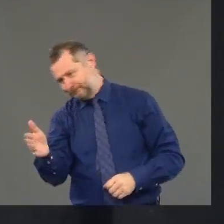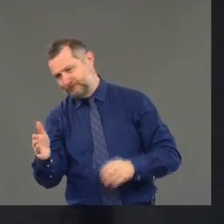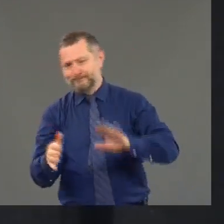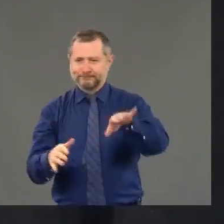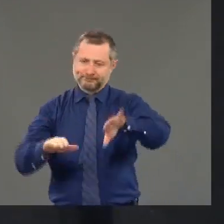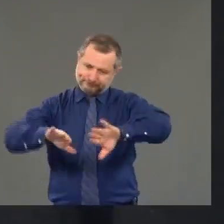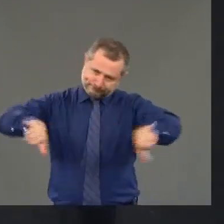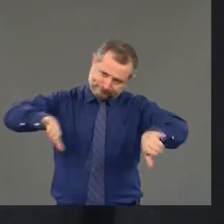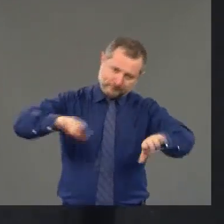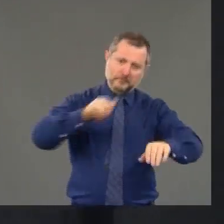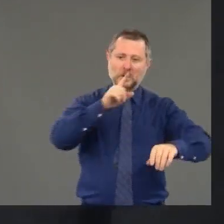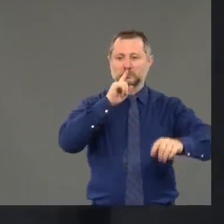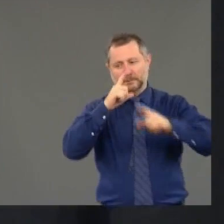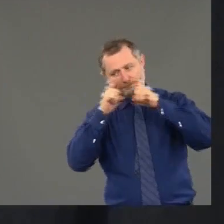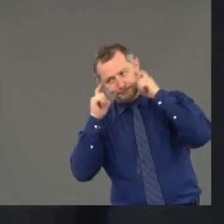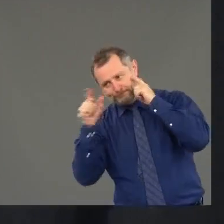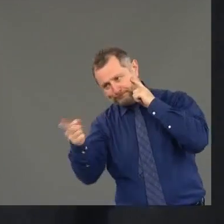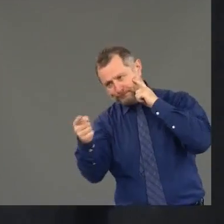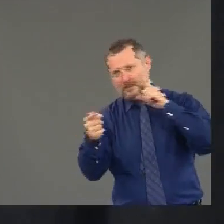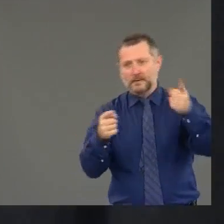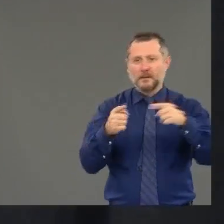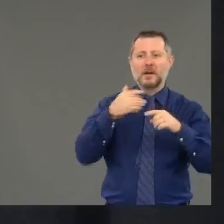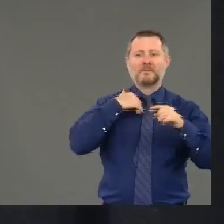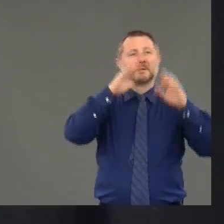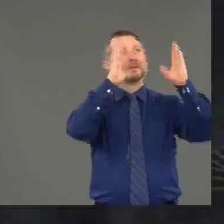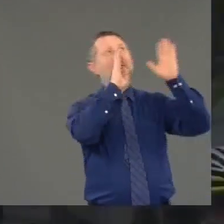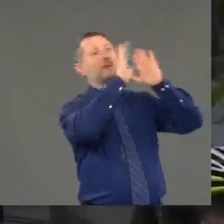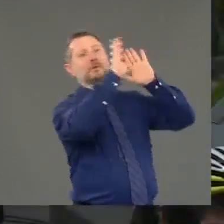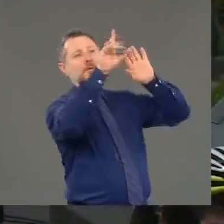socially distancing. We also have signage out there as well.